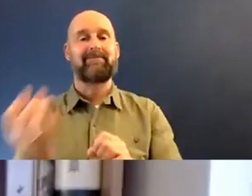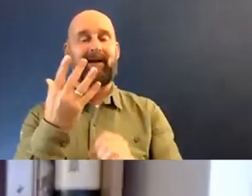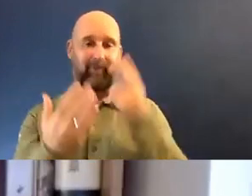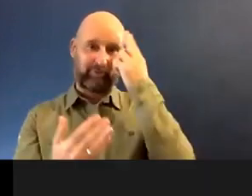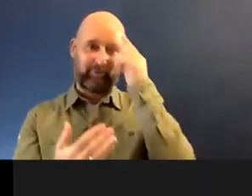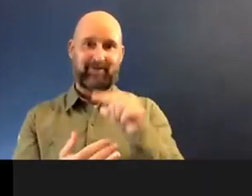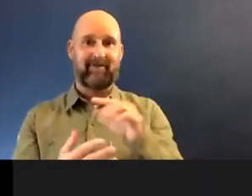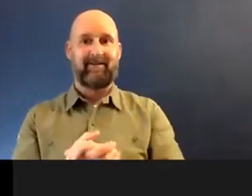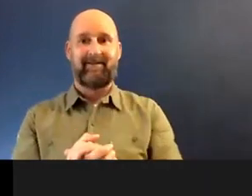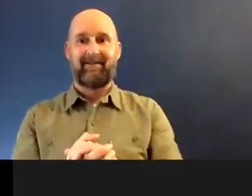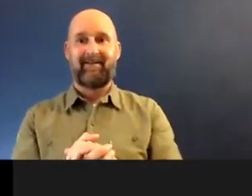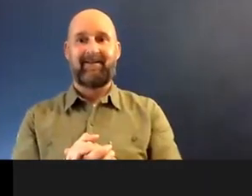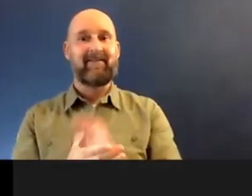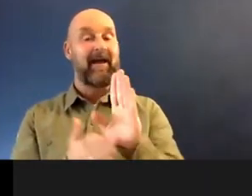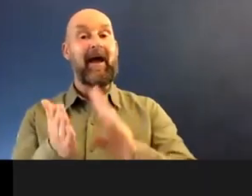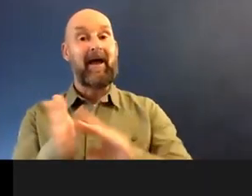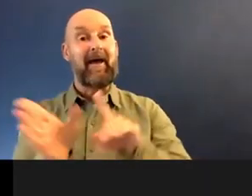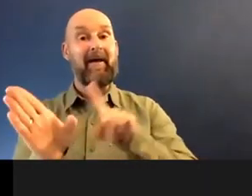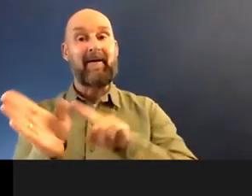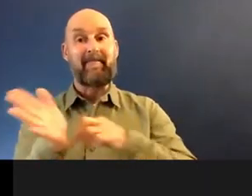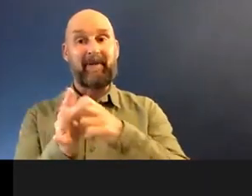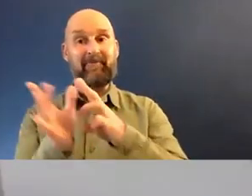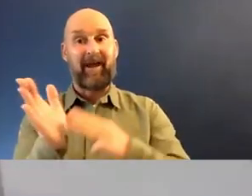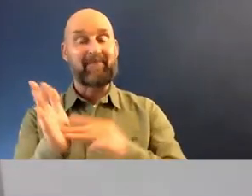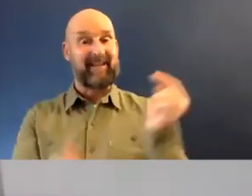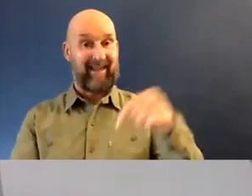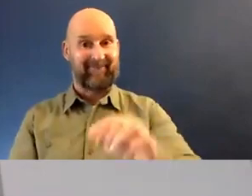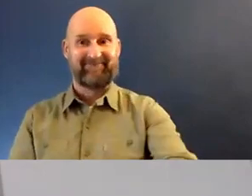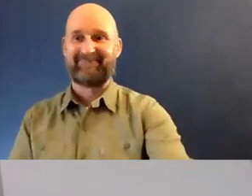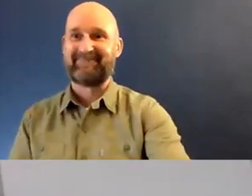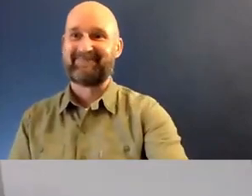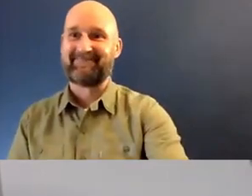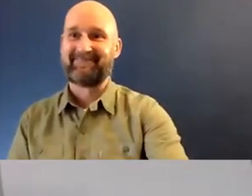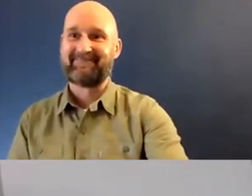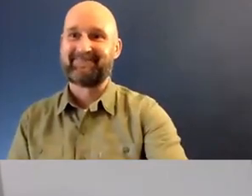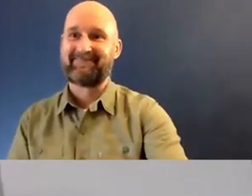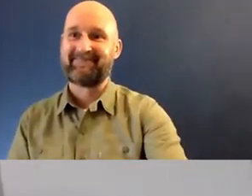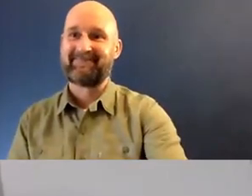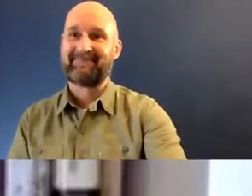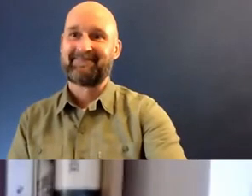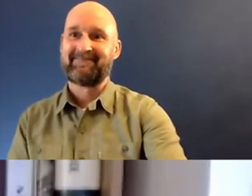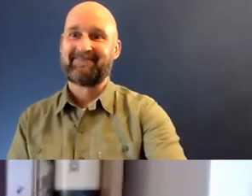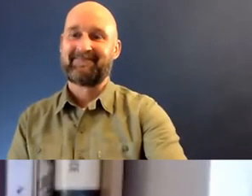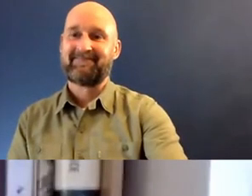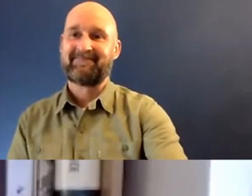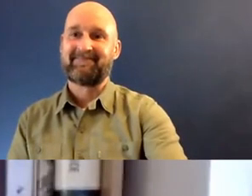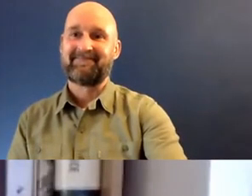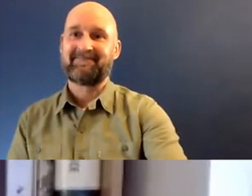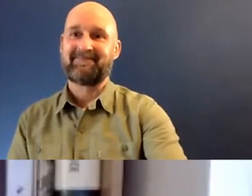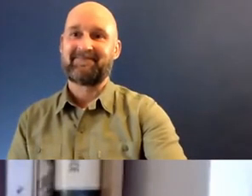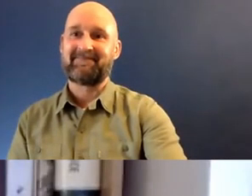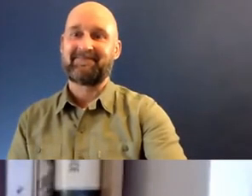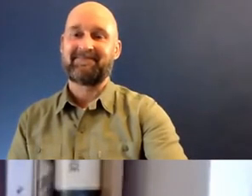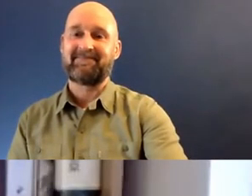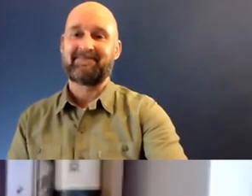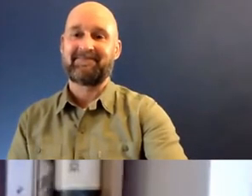Dr Miriam. So Miriam is with us. Yeah, I am here. Oh, you are there. OK. And now the reason I can't see you is I have too many